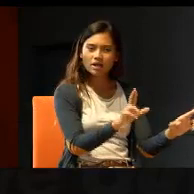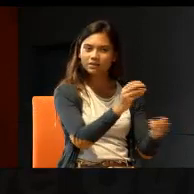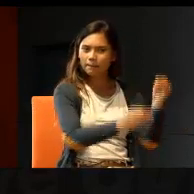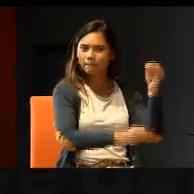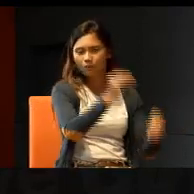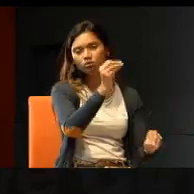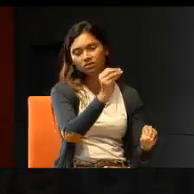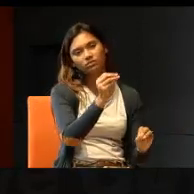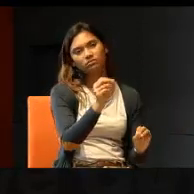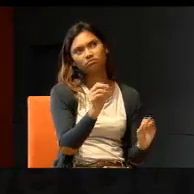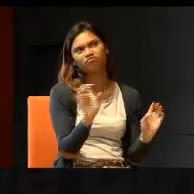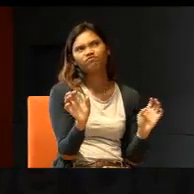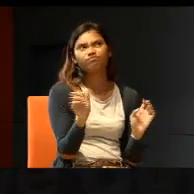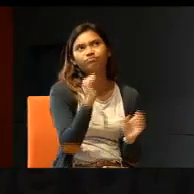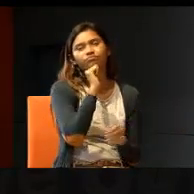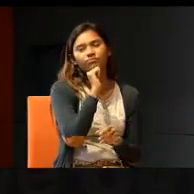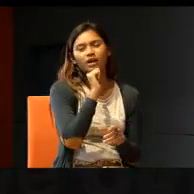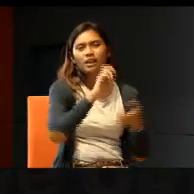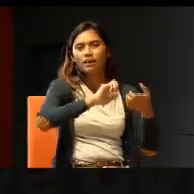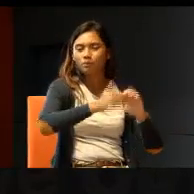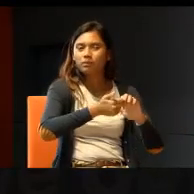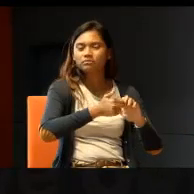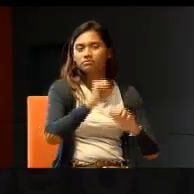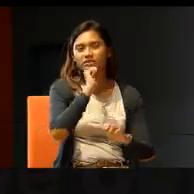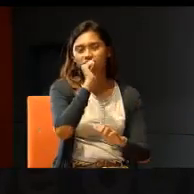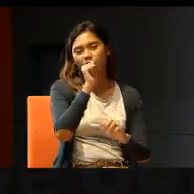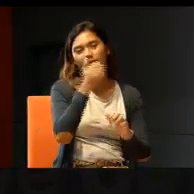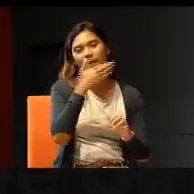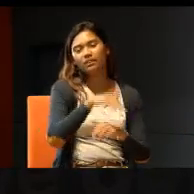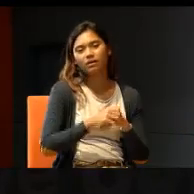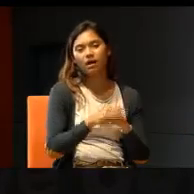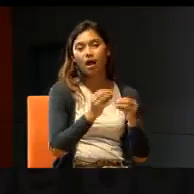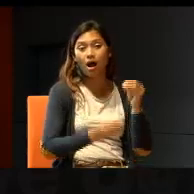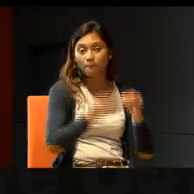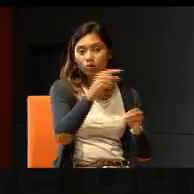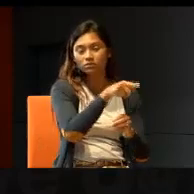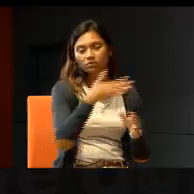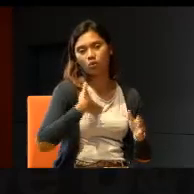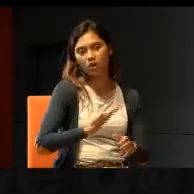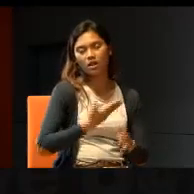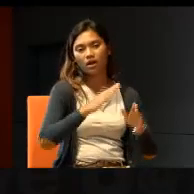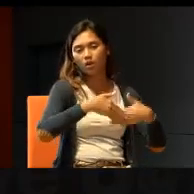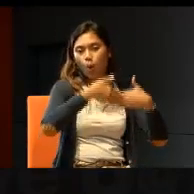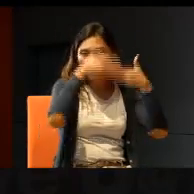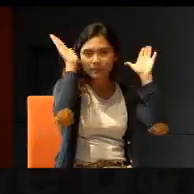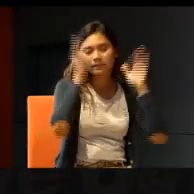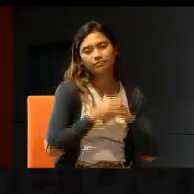such, the problem is not that bad. Most of them are very willing and open,